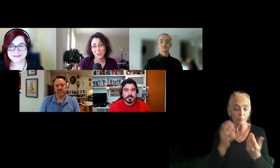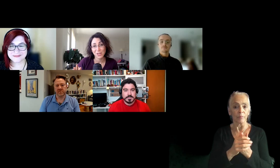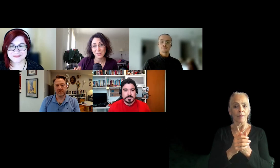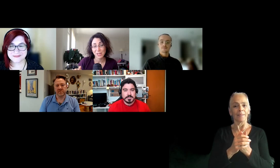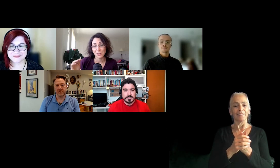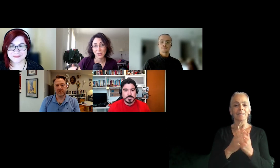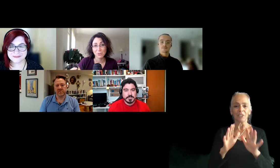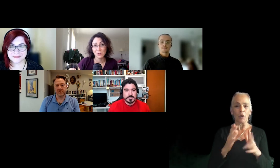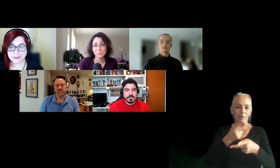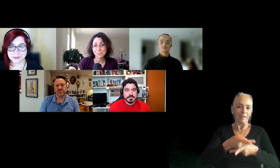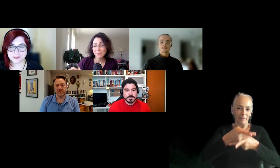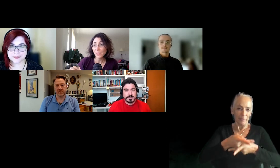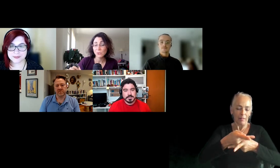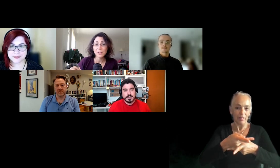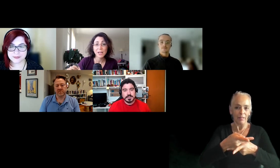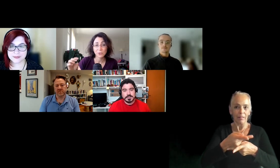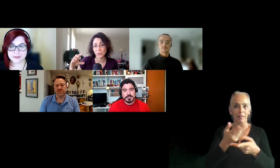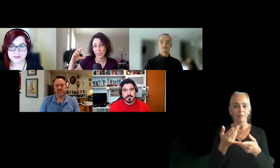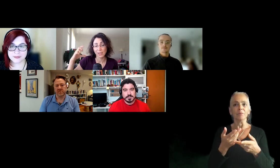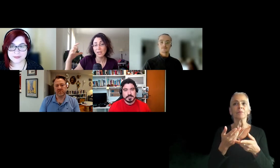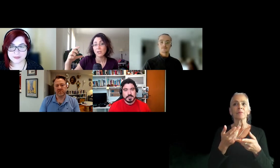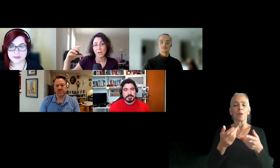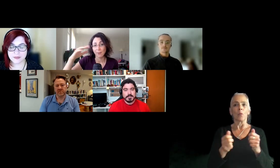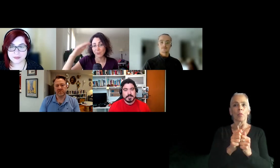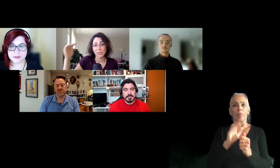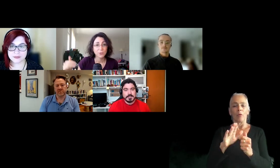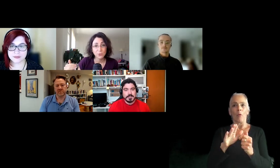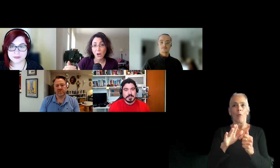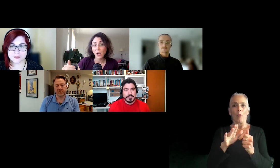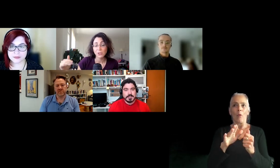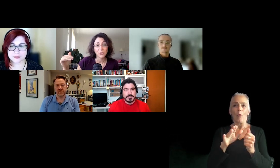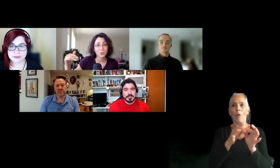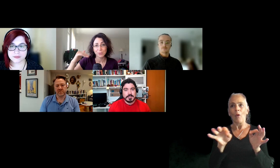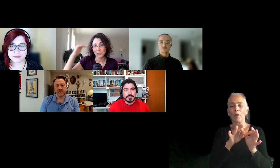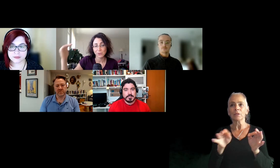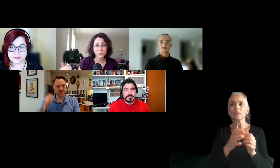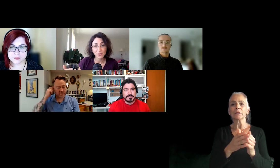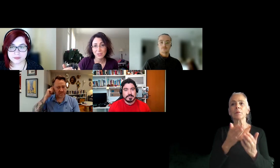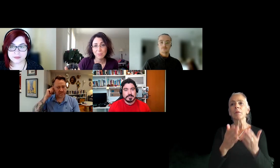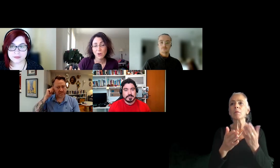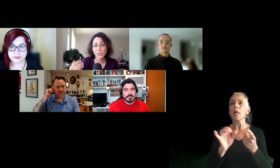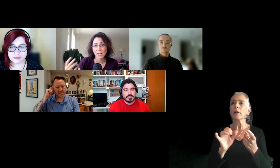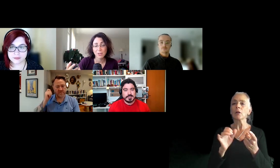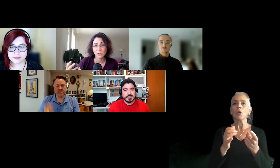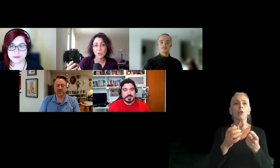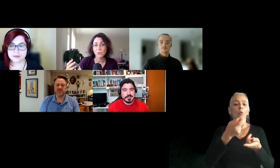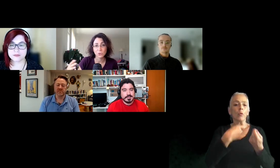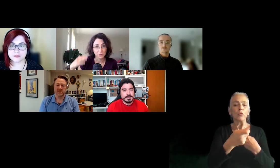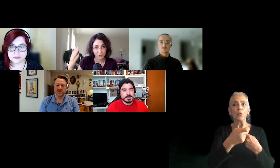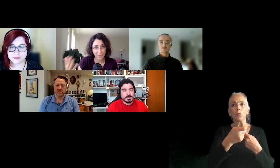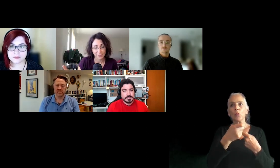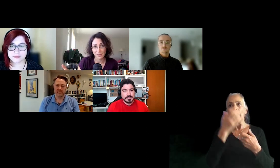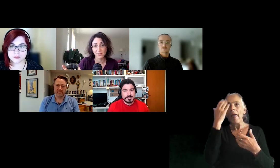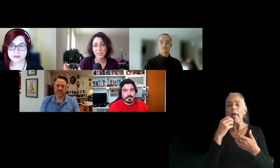absolutely do that. I would actually recommend you doing that or just like redo the HUD or redo the system of a game that, you